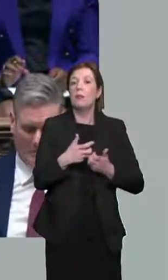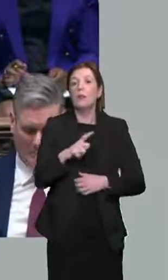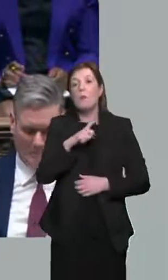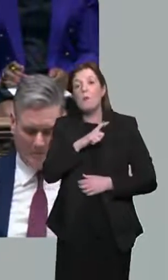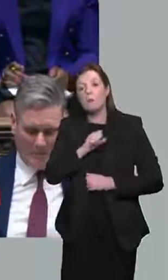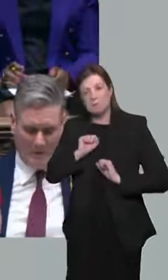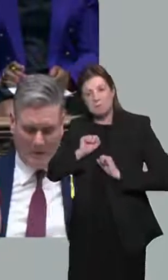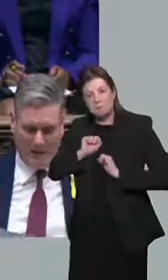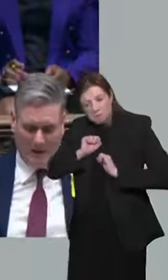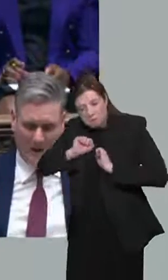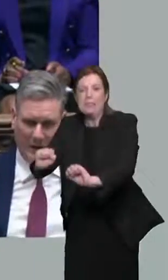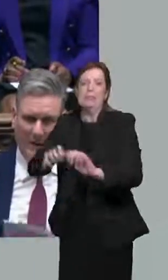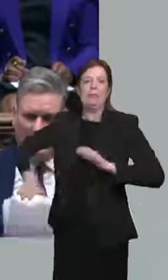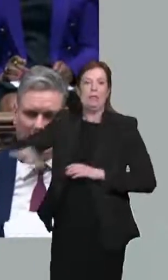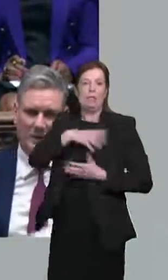their money back.